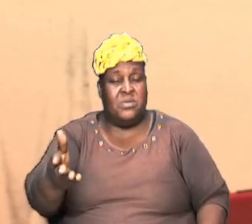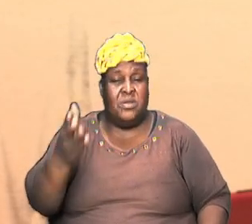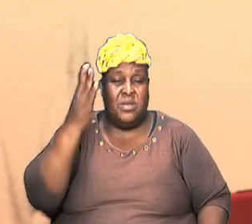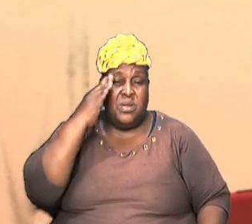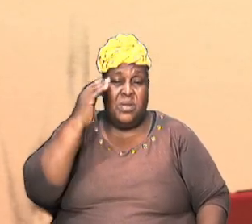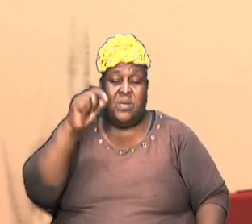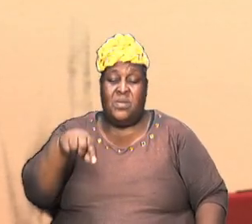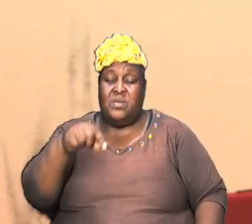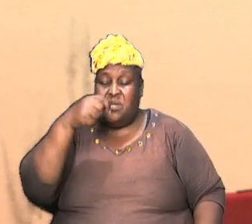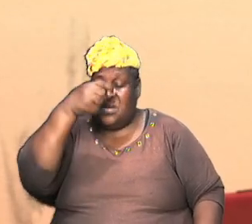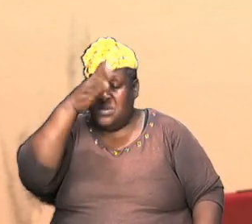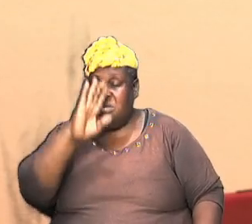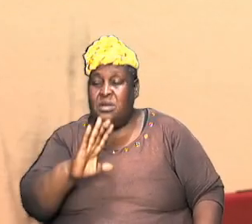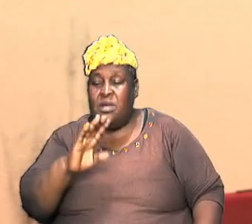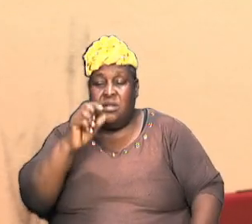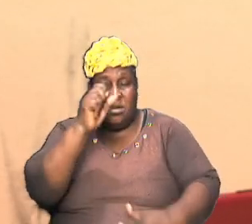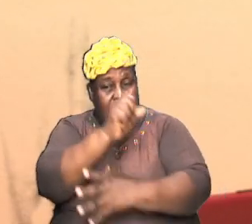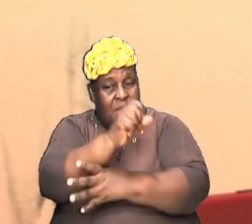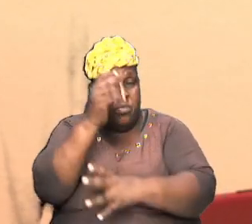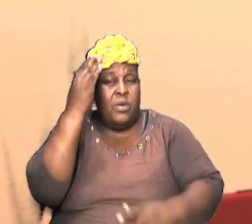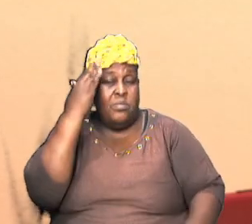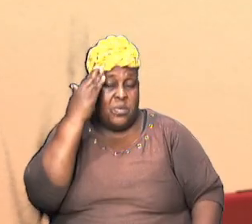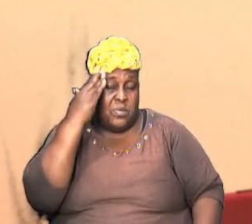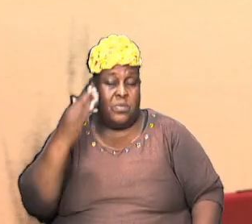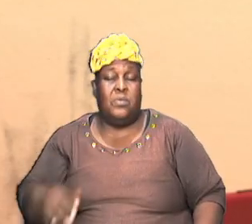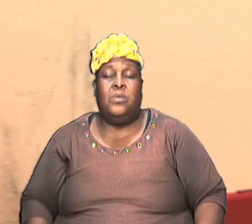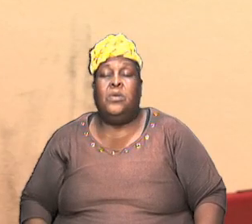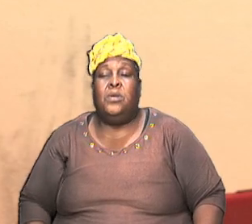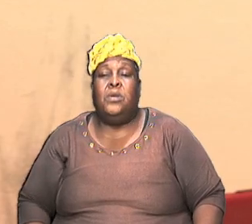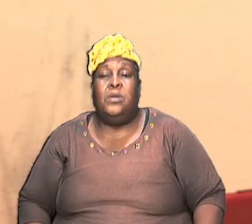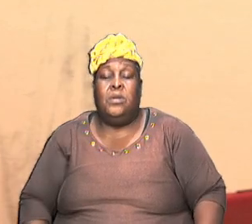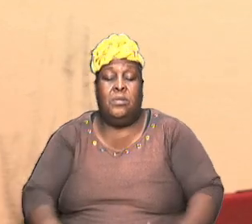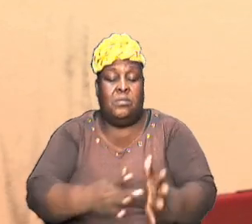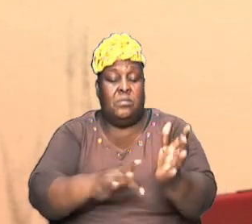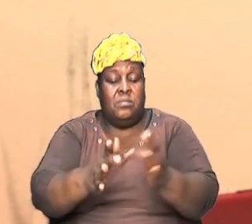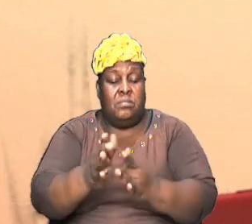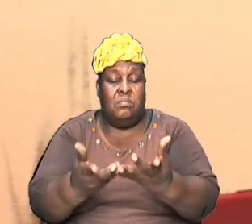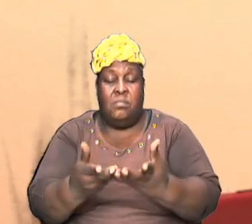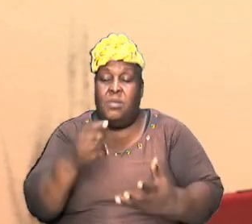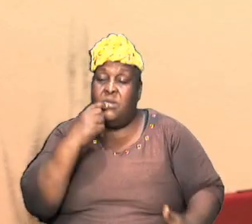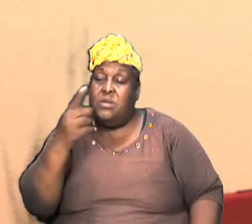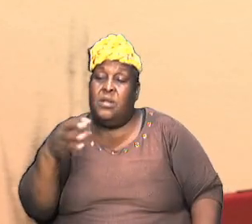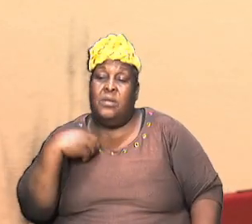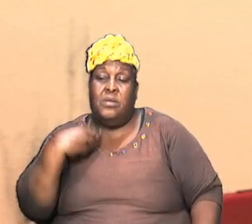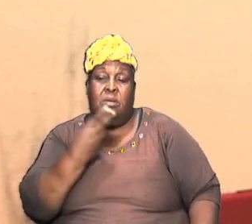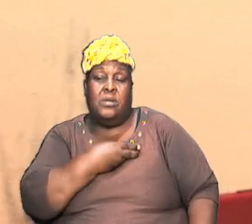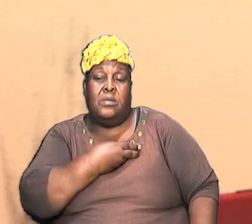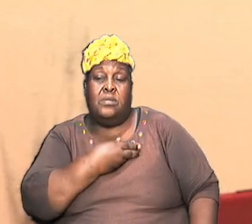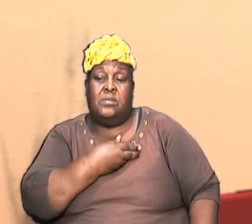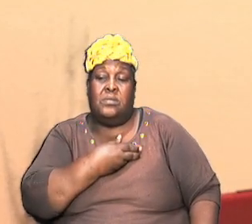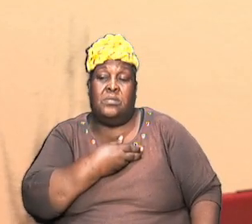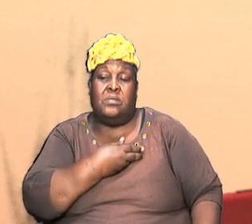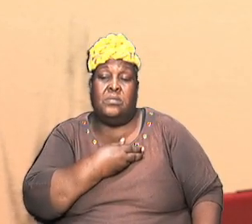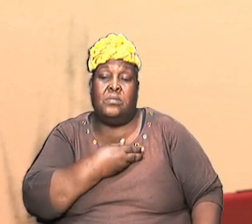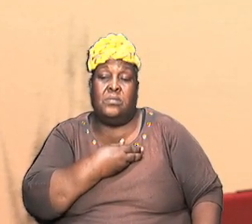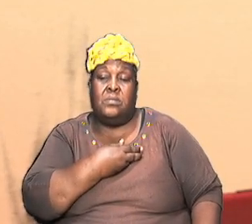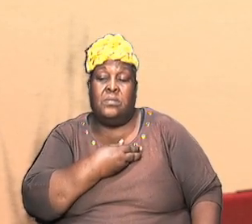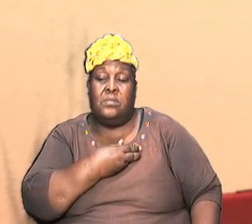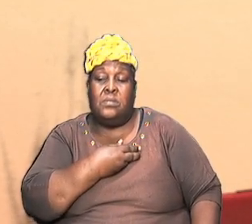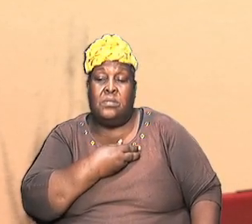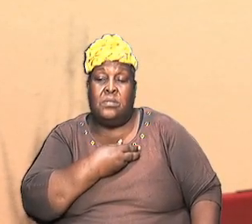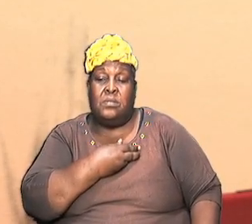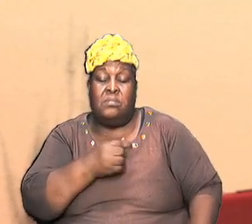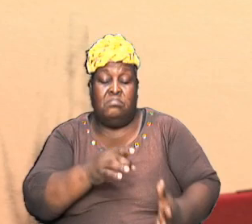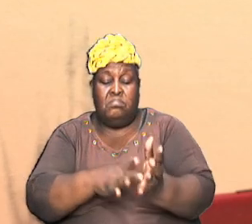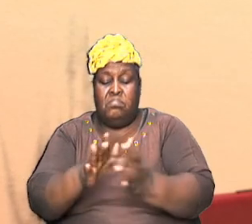that Abraham knew so the Bible tells us well I should say the